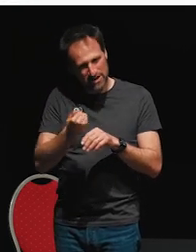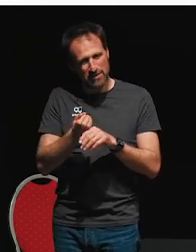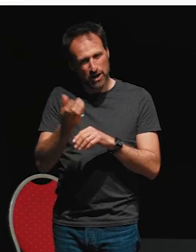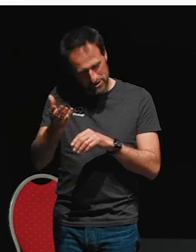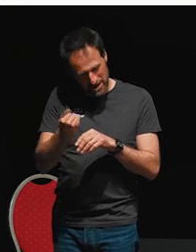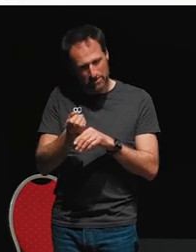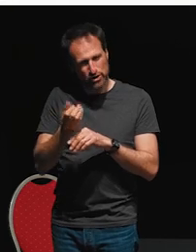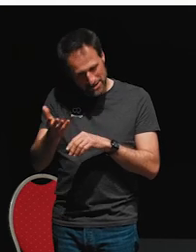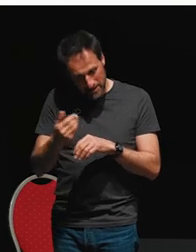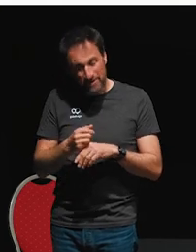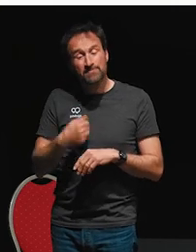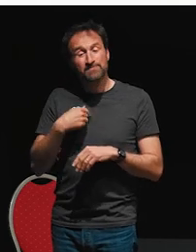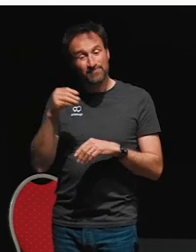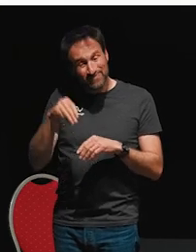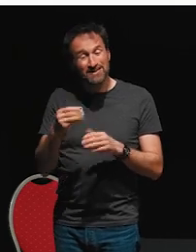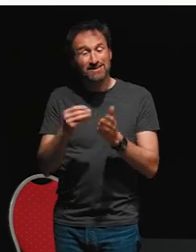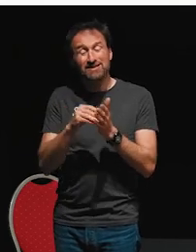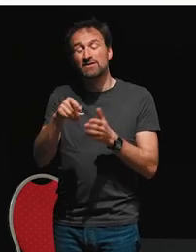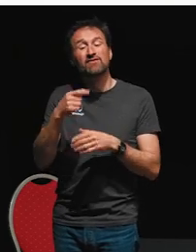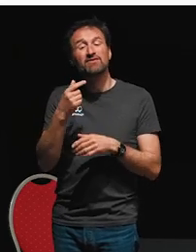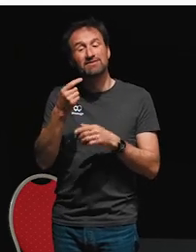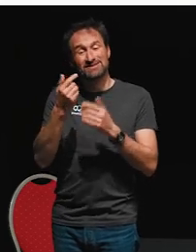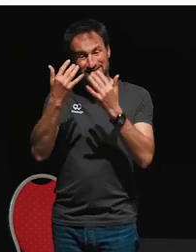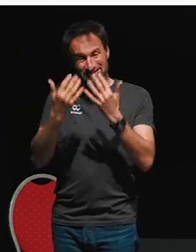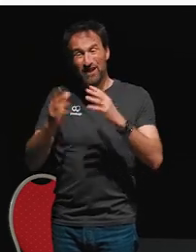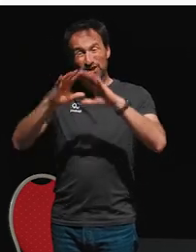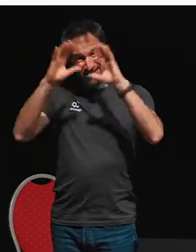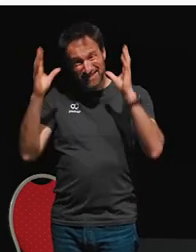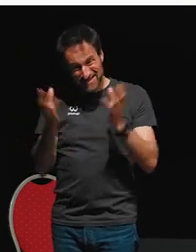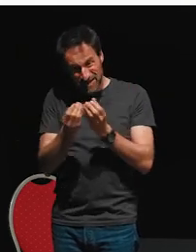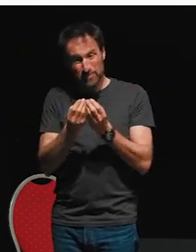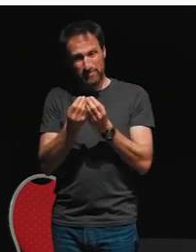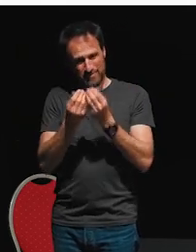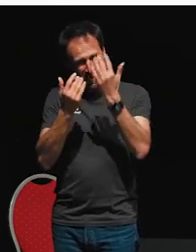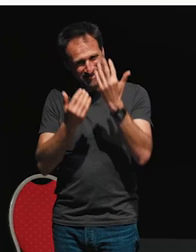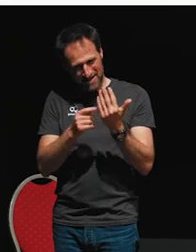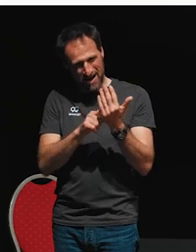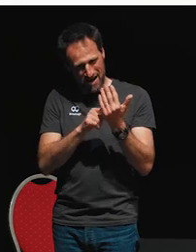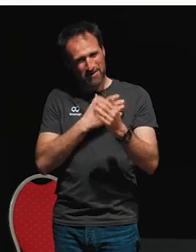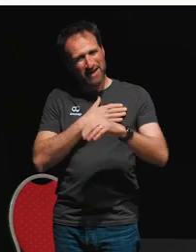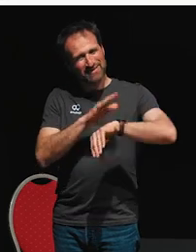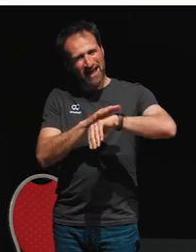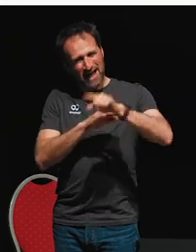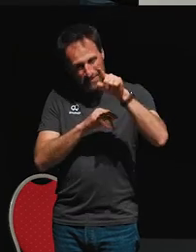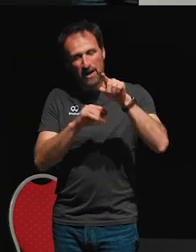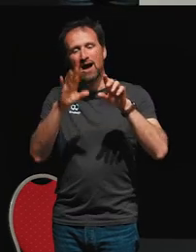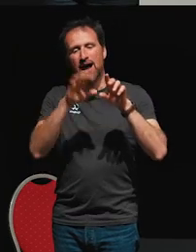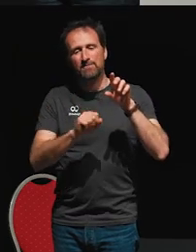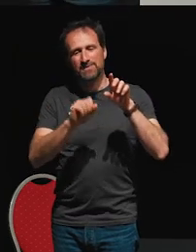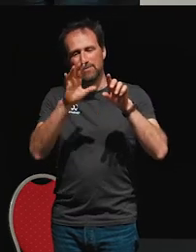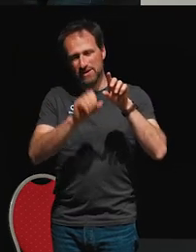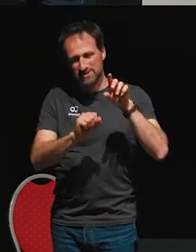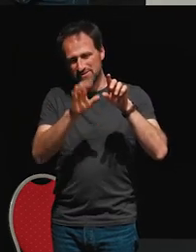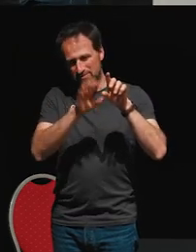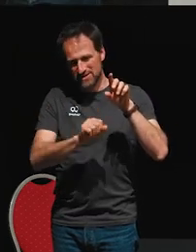left by subtracting that number from the total number of seconds on my timer, which is 1500, and so this is going to give me